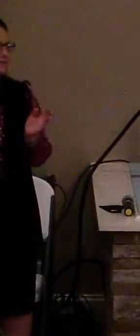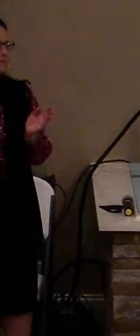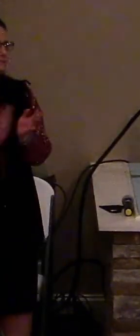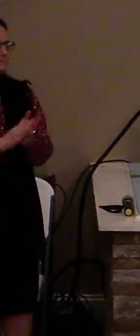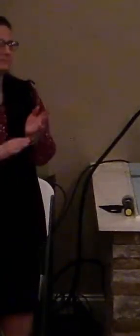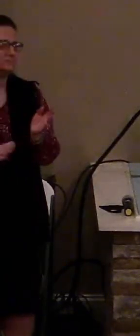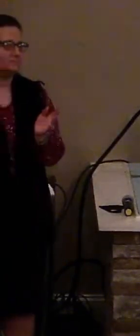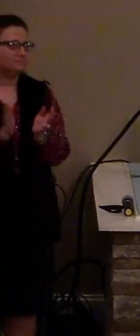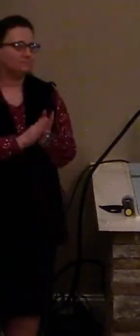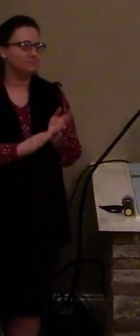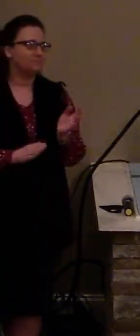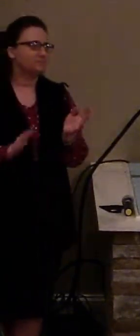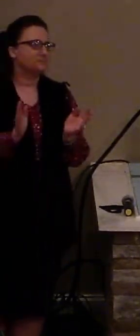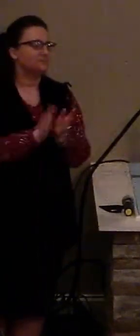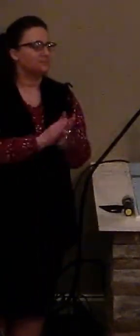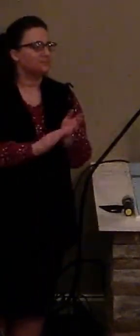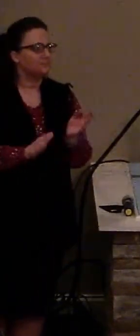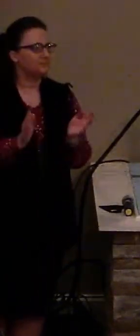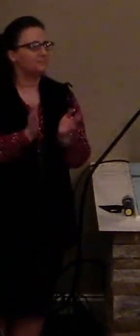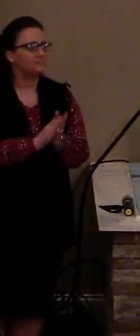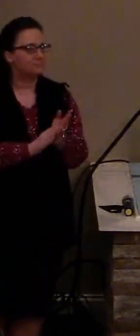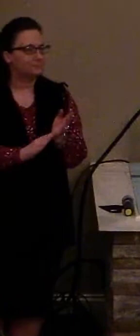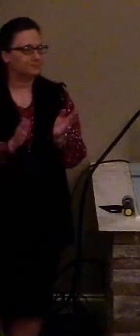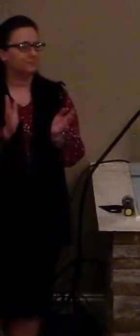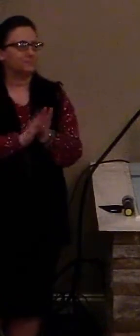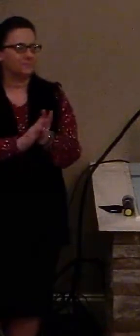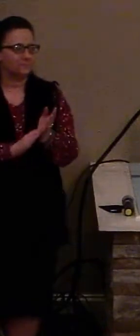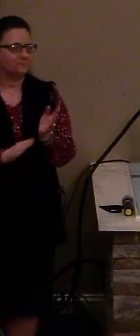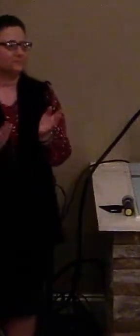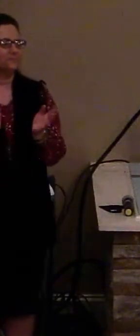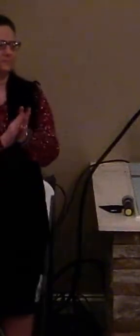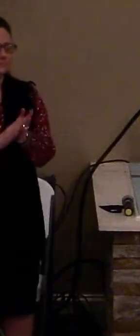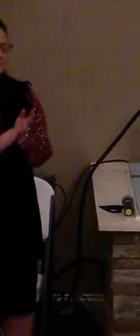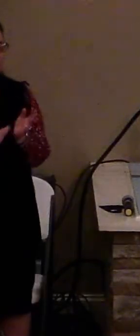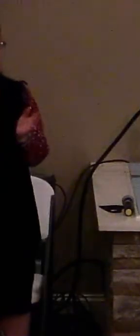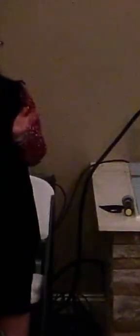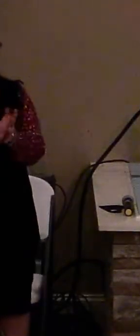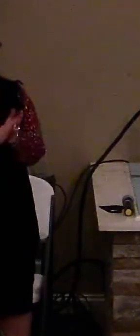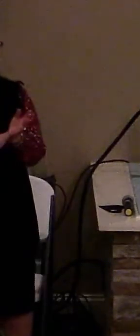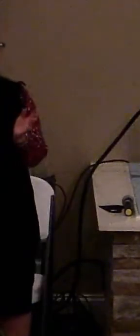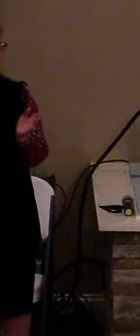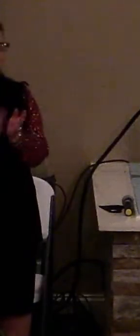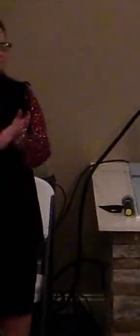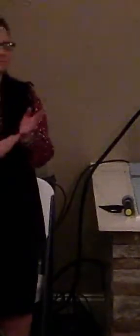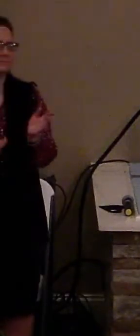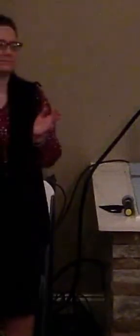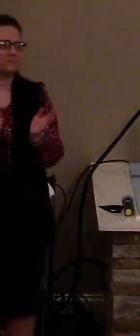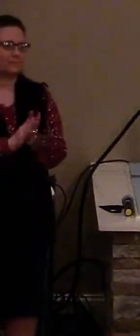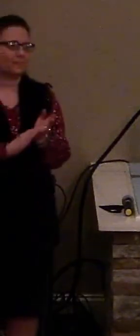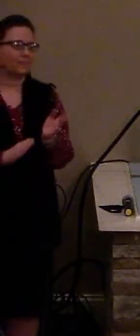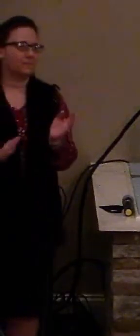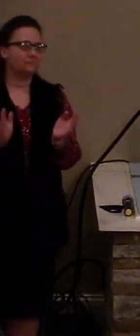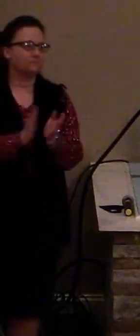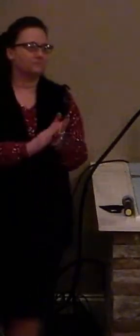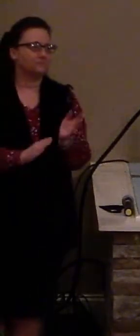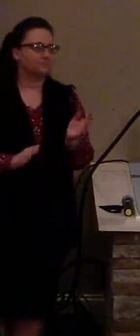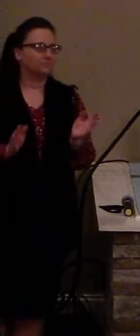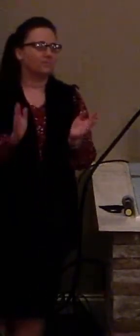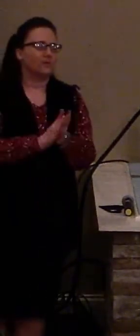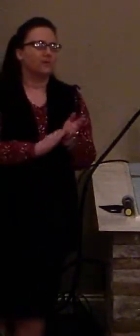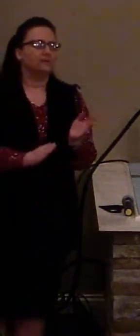could score, I wouldn't